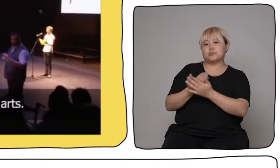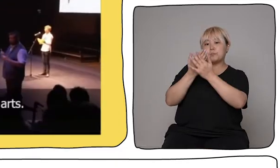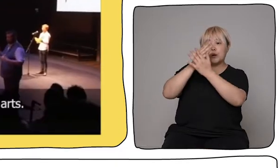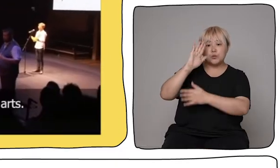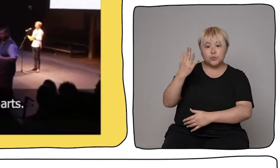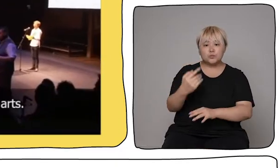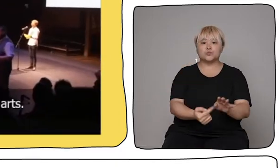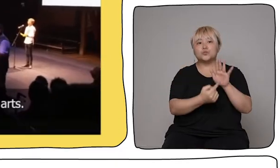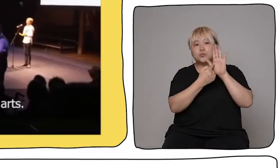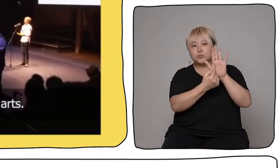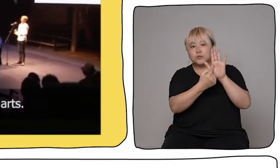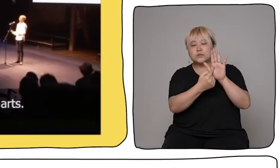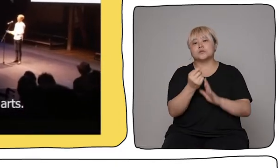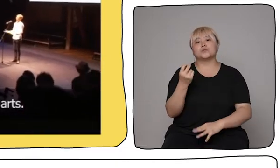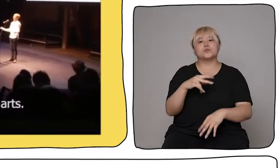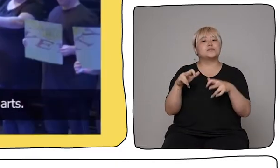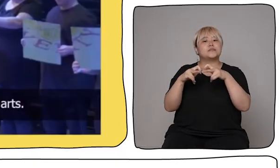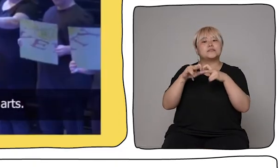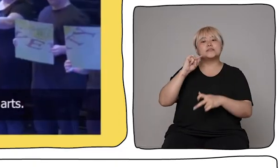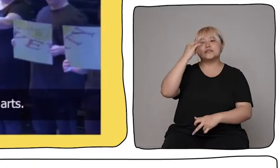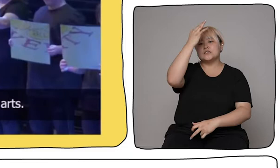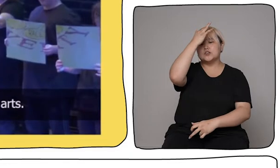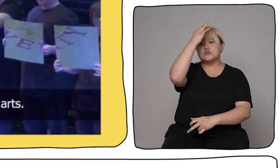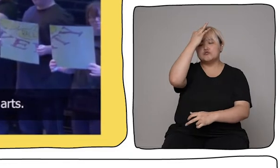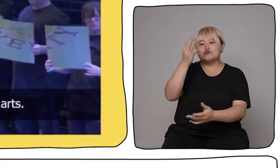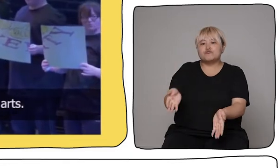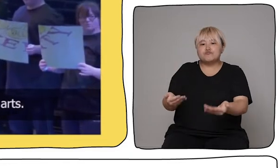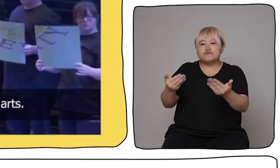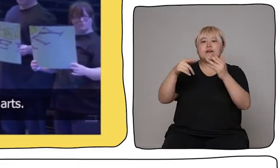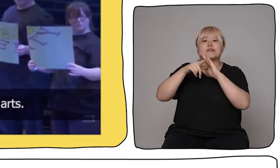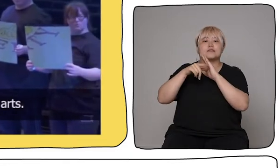showcasing and promoting disability arts.